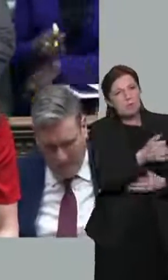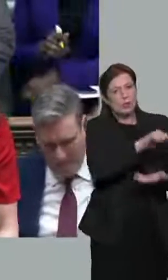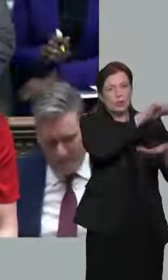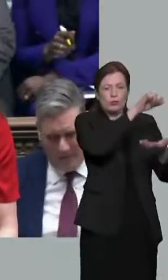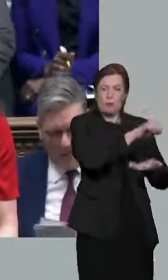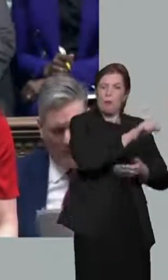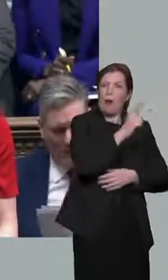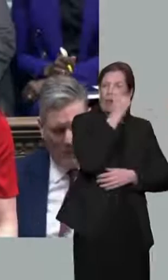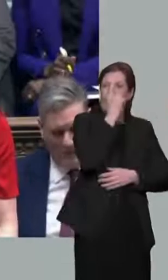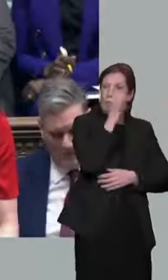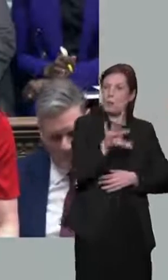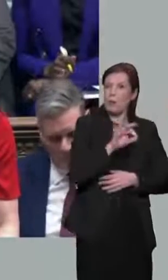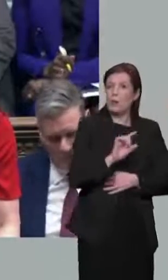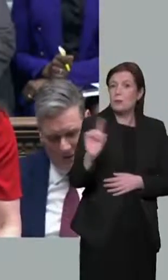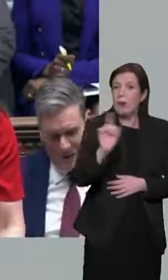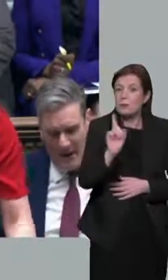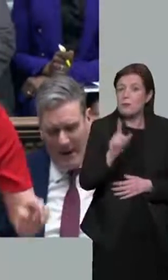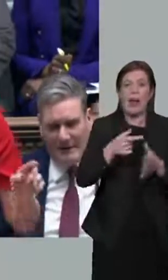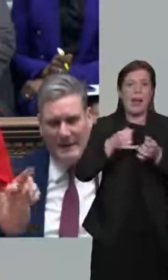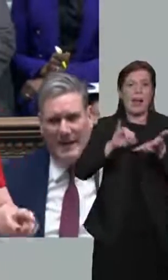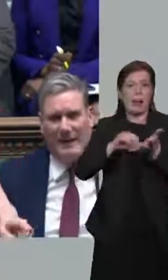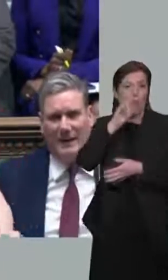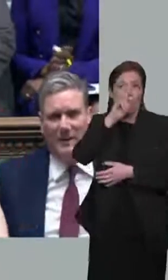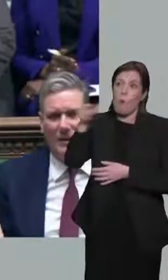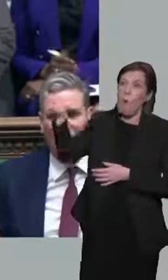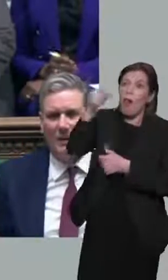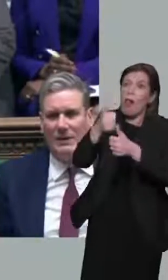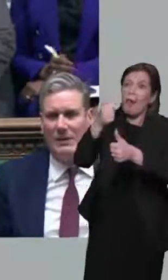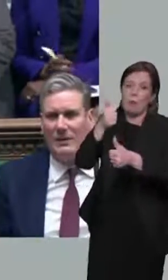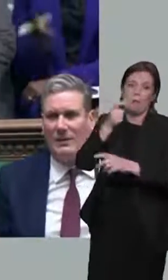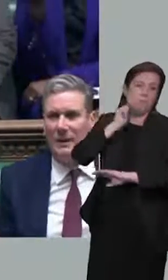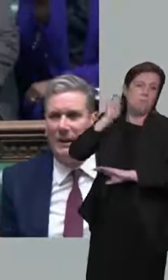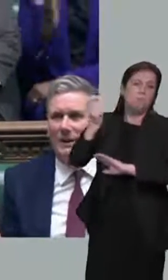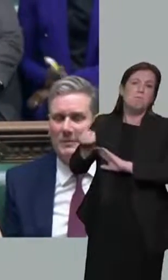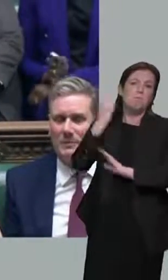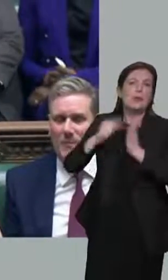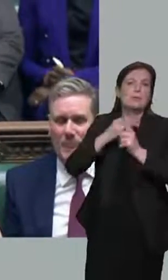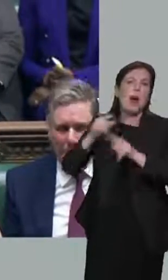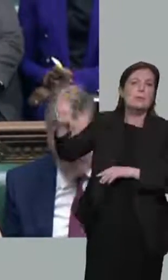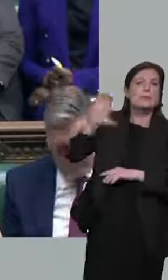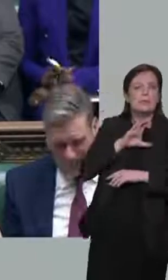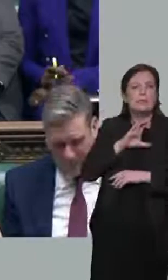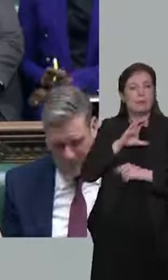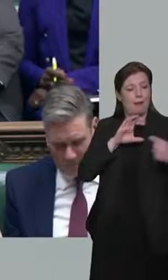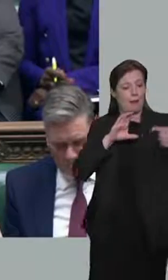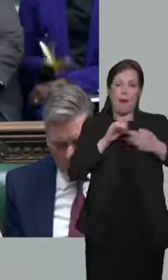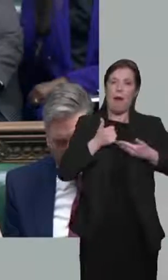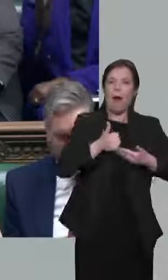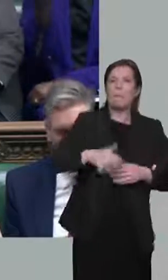windfall tax on oil and gas producers to provide real help to families.